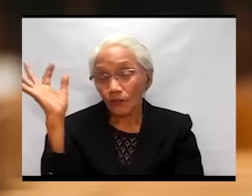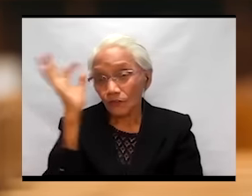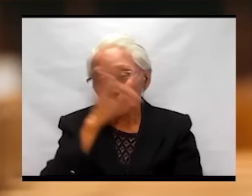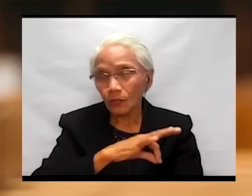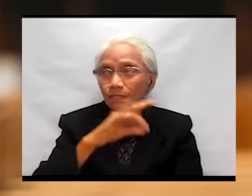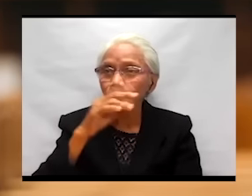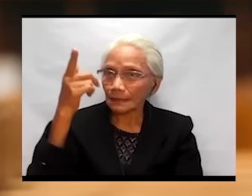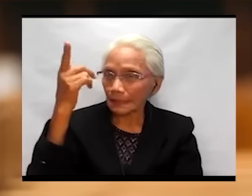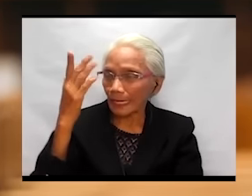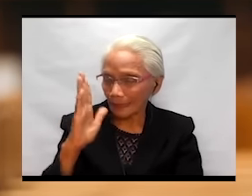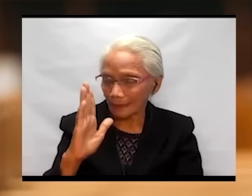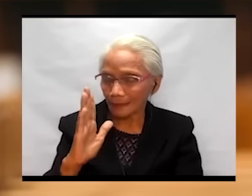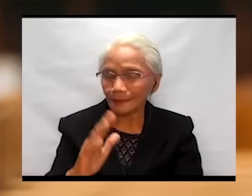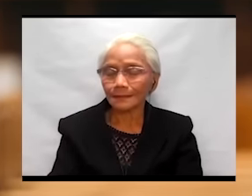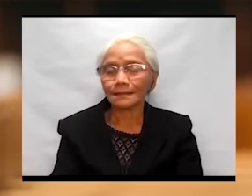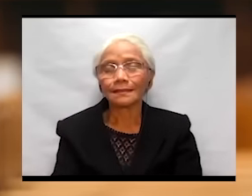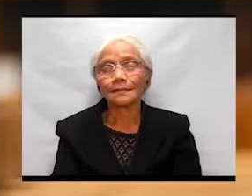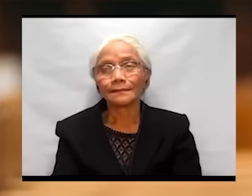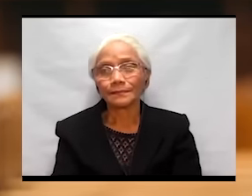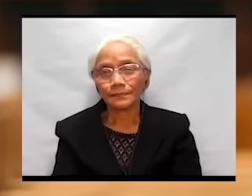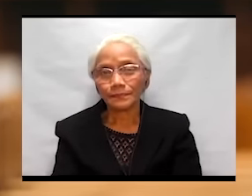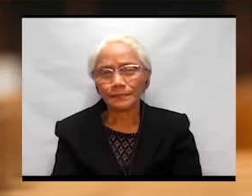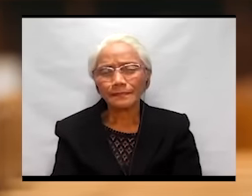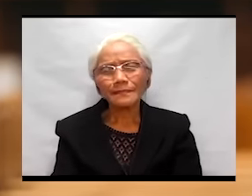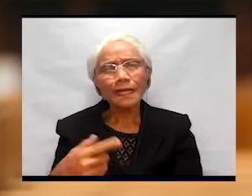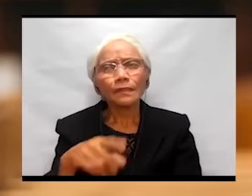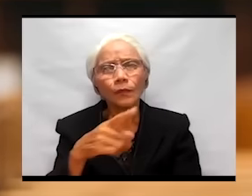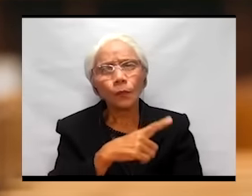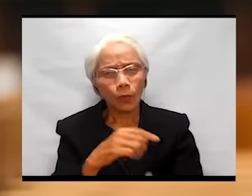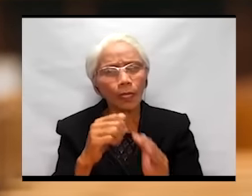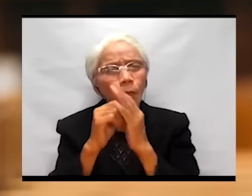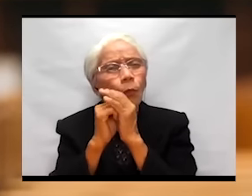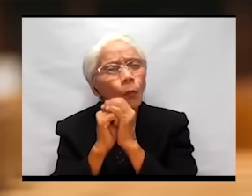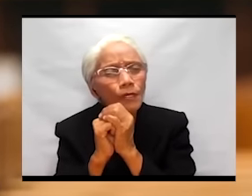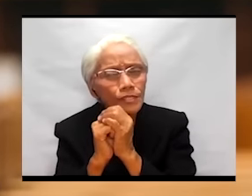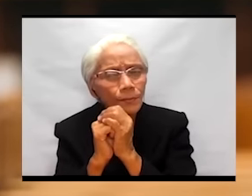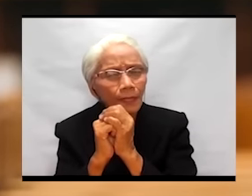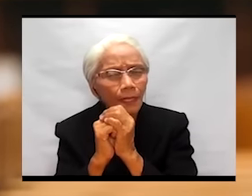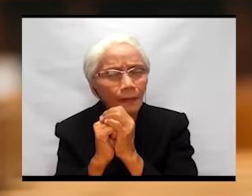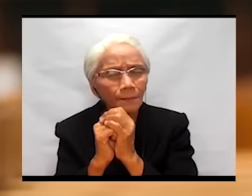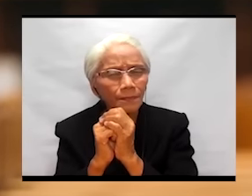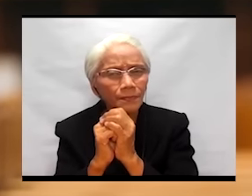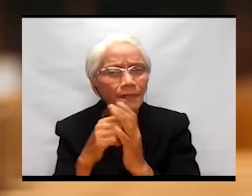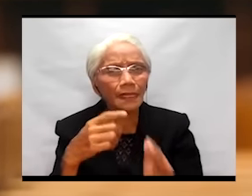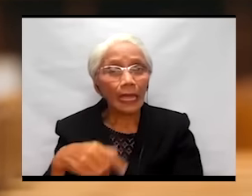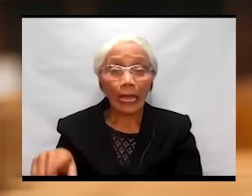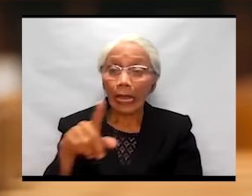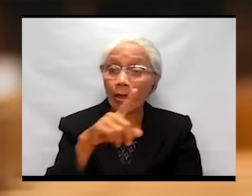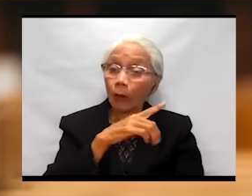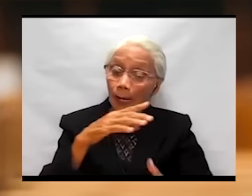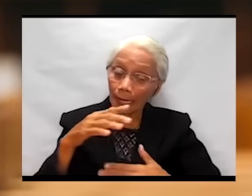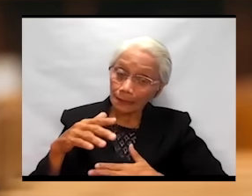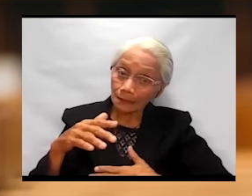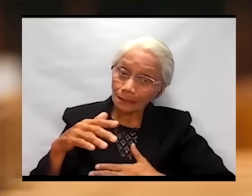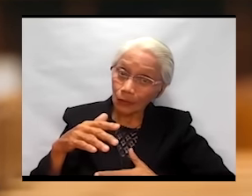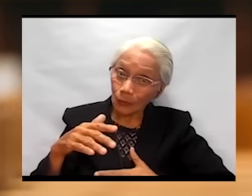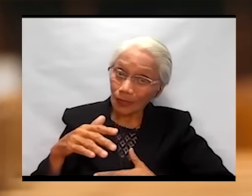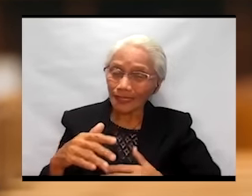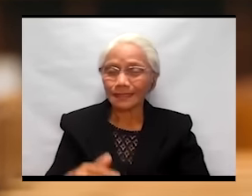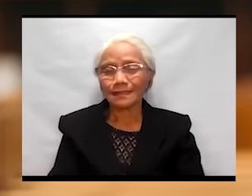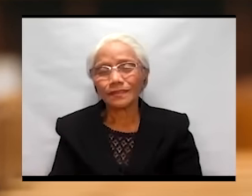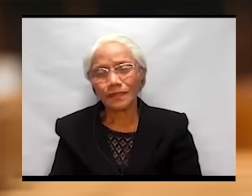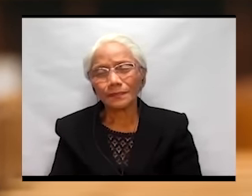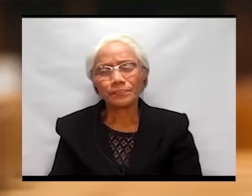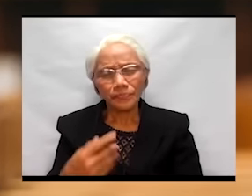That we are worshipping our belly. That we are worshipping money.